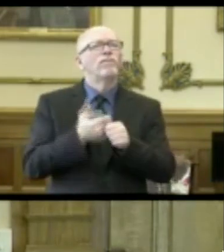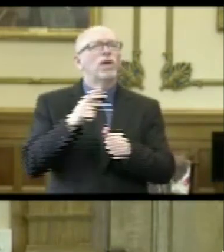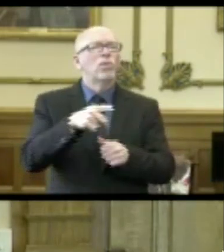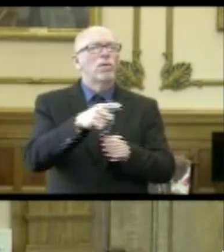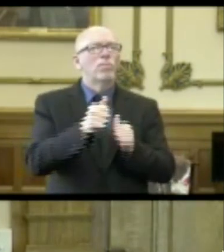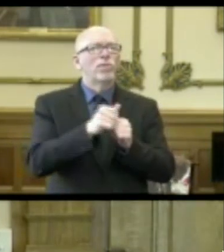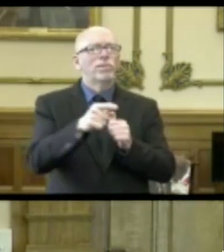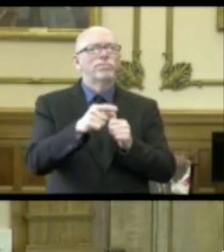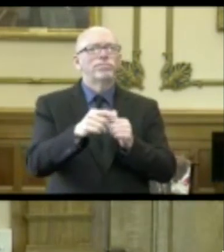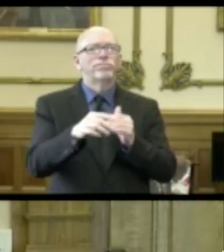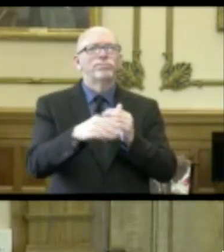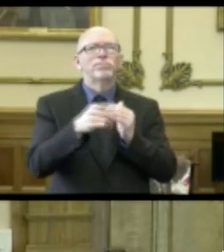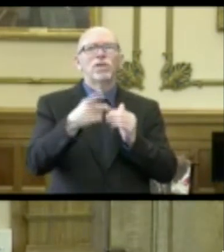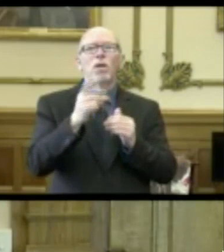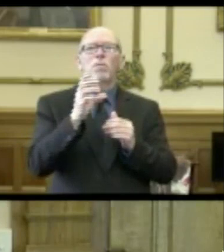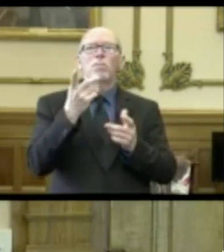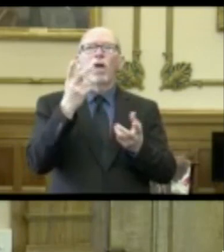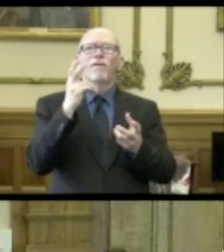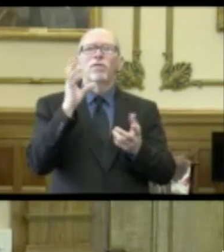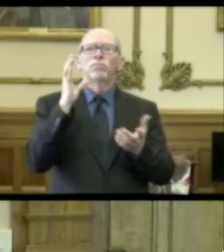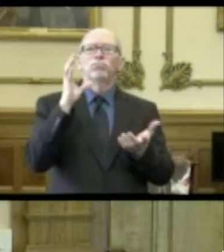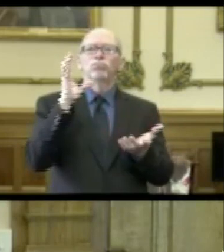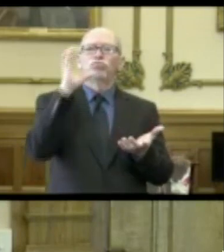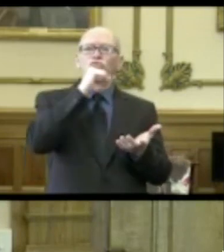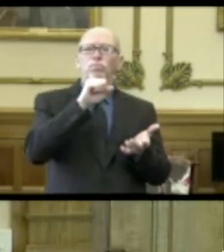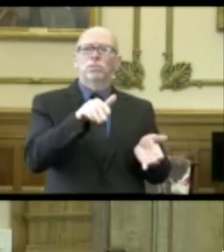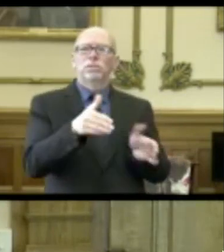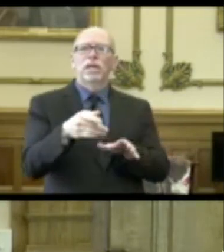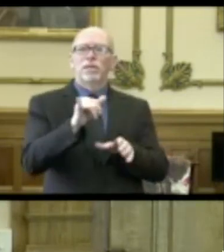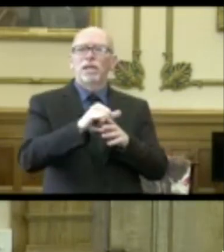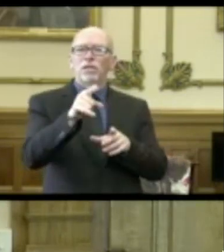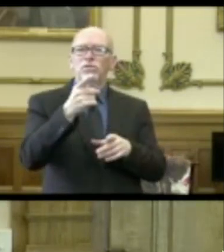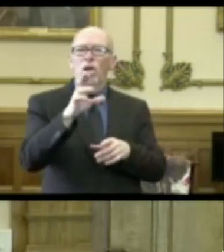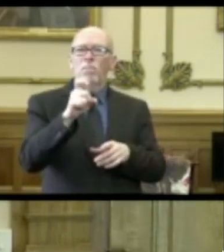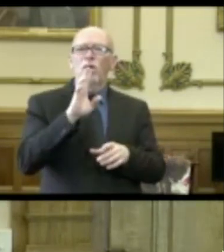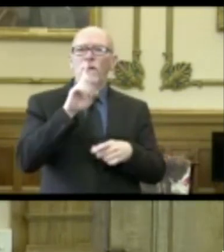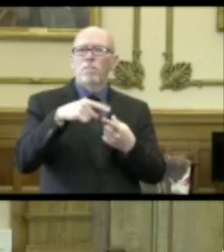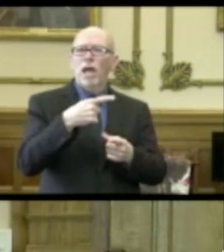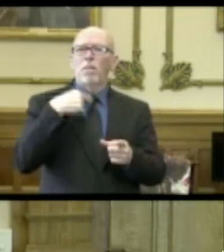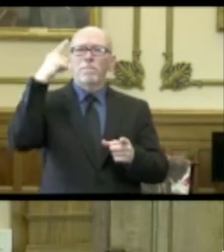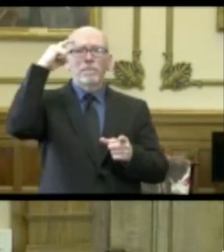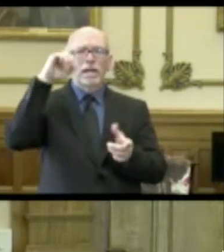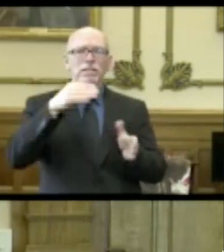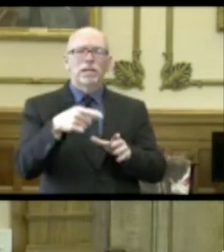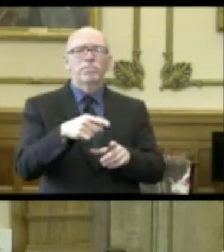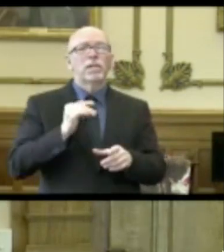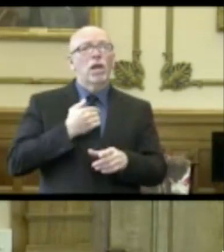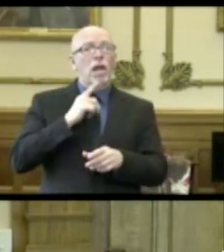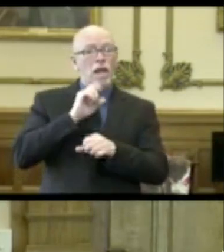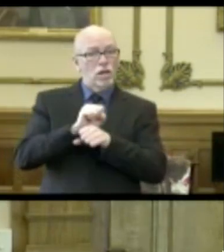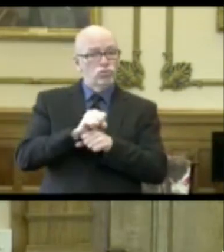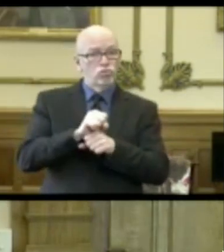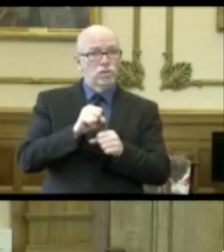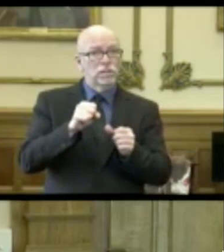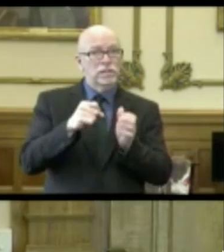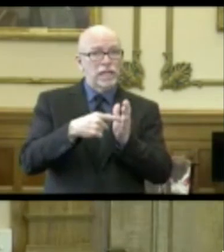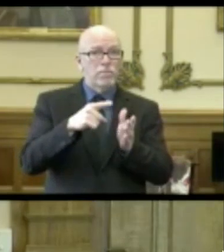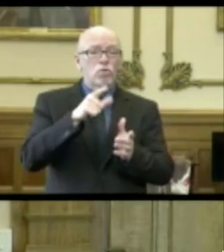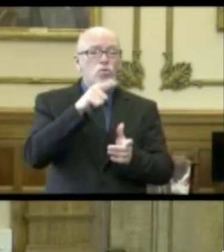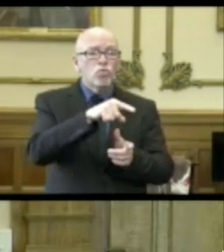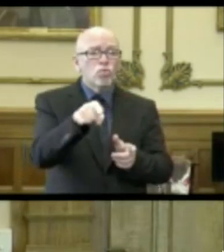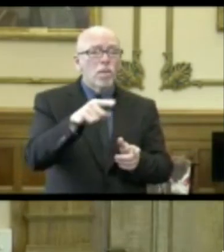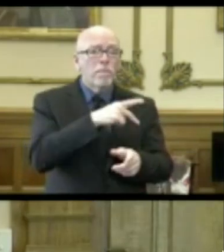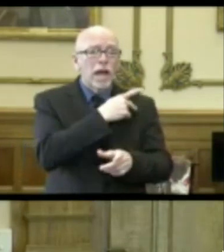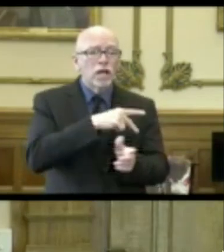the addition of the presumptive positive deaths that Dr. Bach spoke about earlier. Are actual samples being taken from the patients who